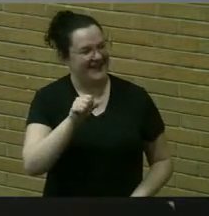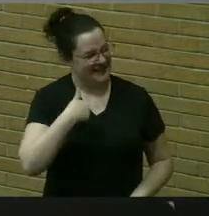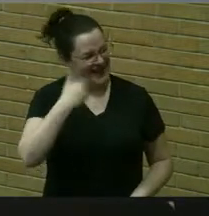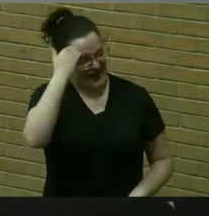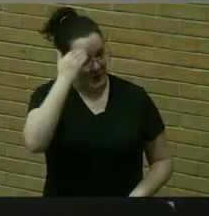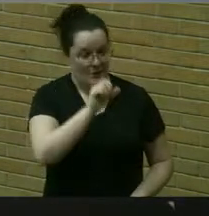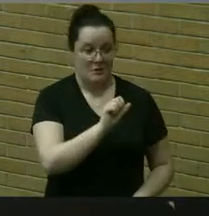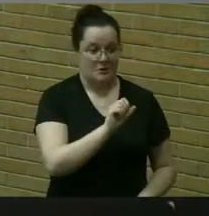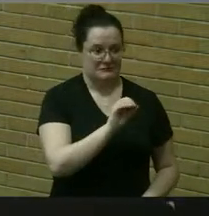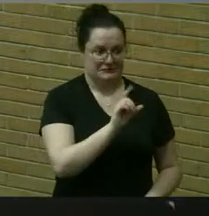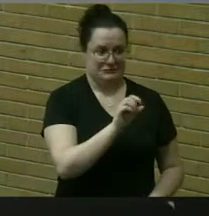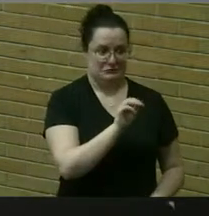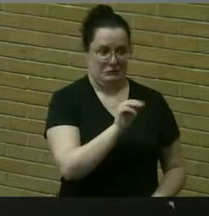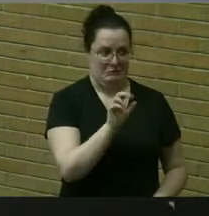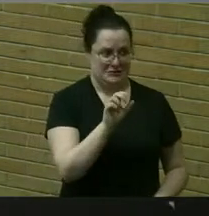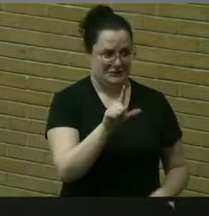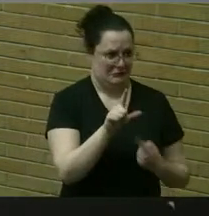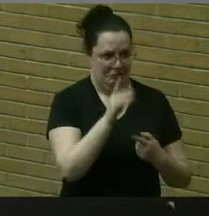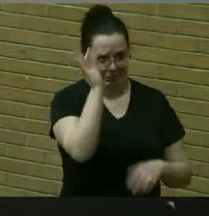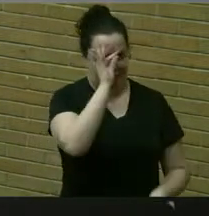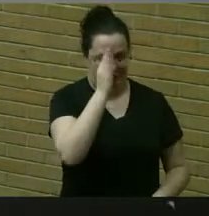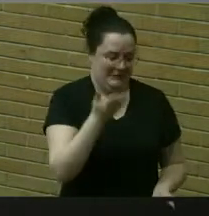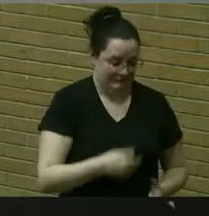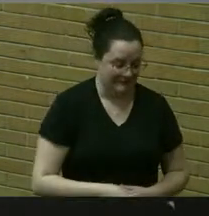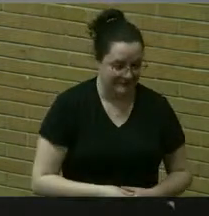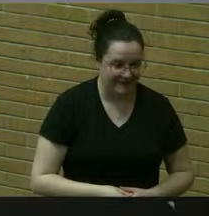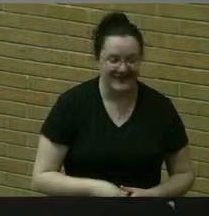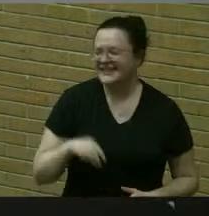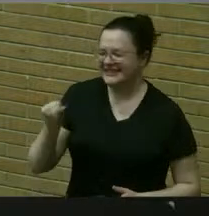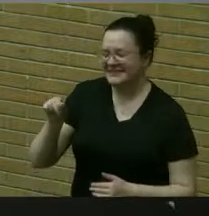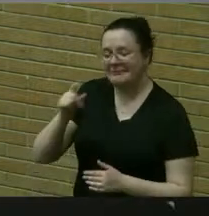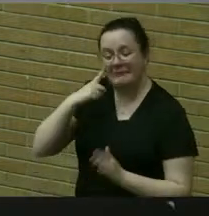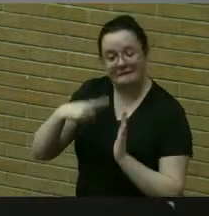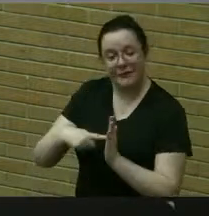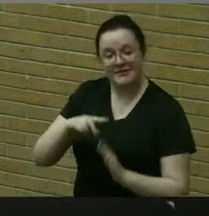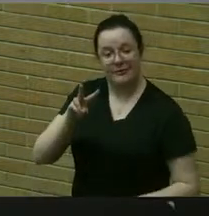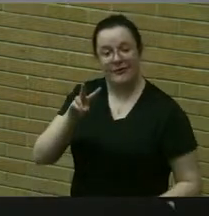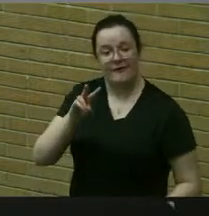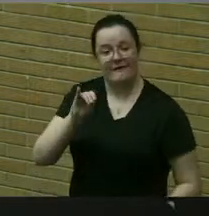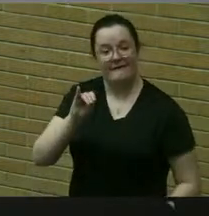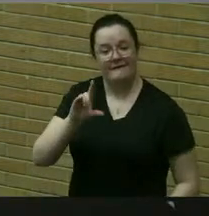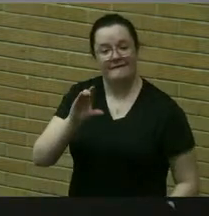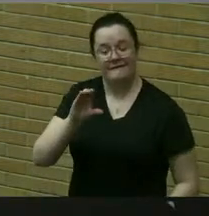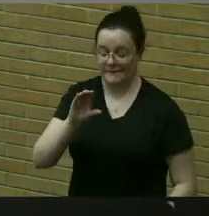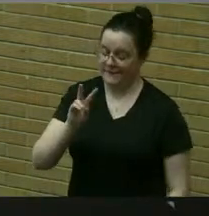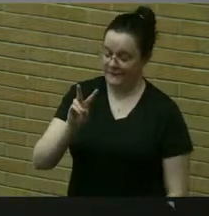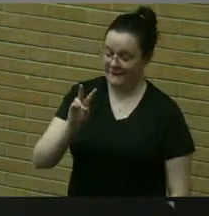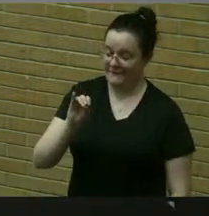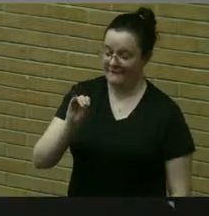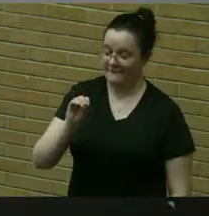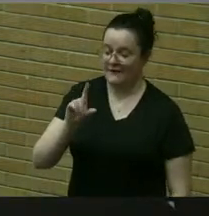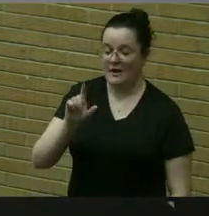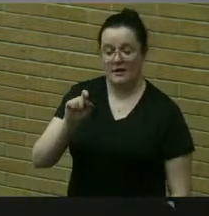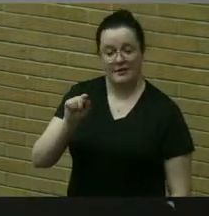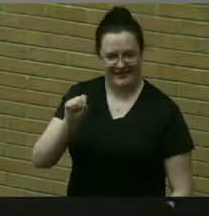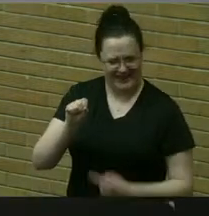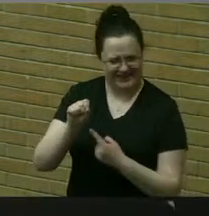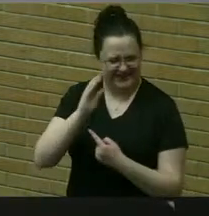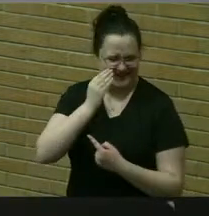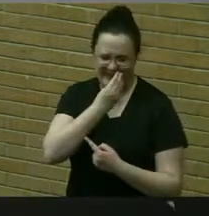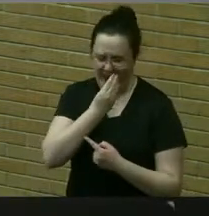it might no but for example violets are are common occurring commonly occurring in um